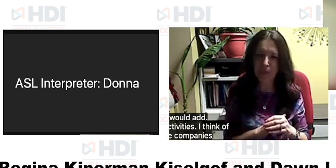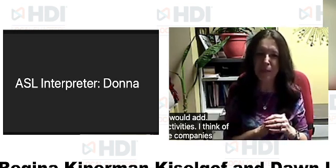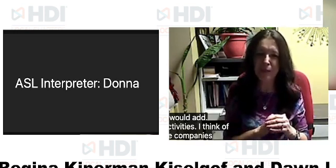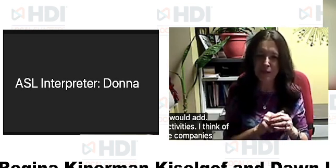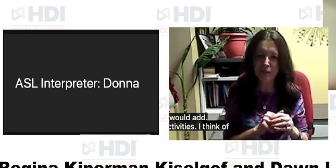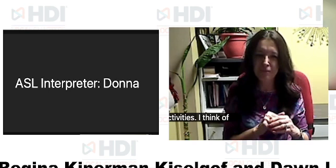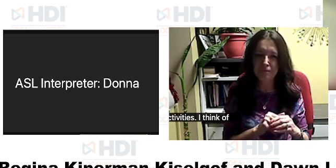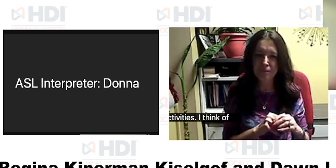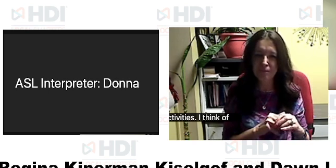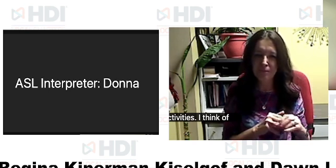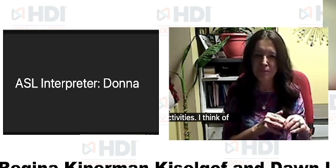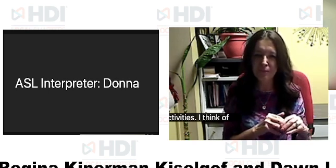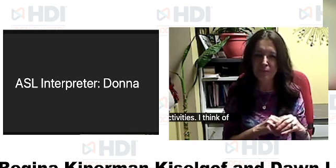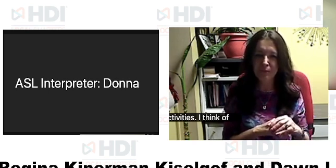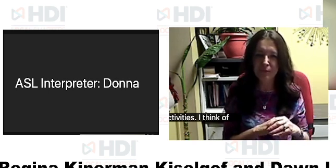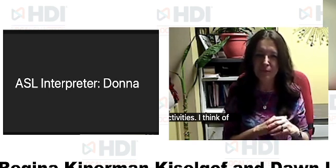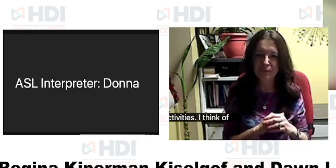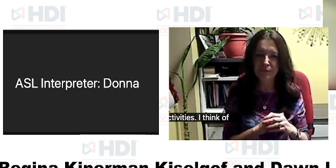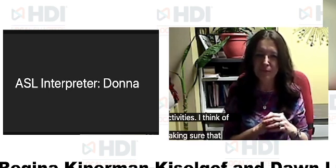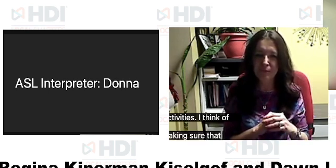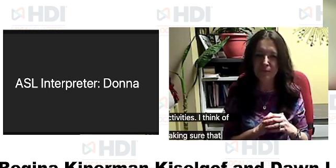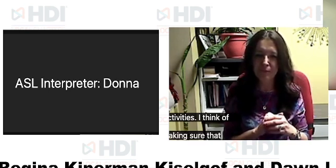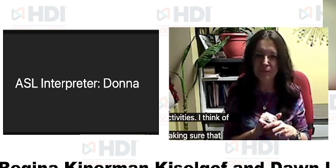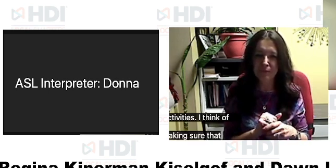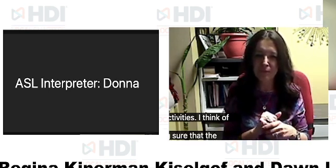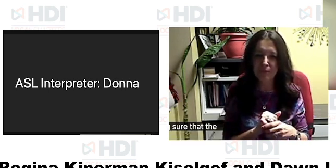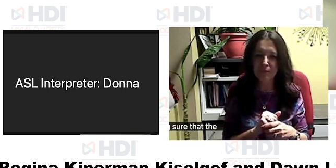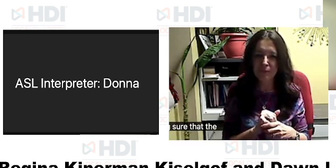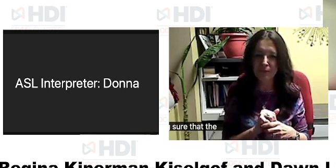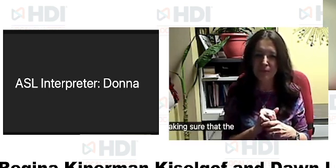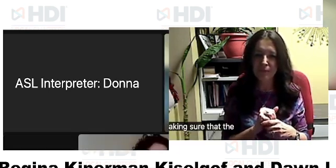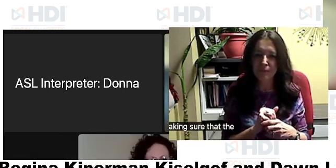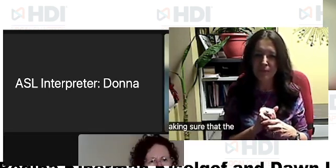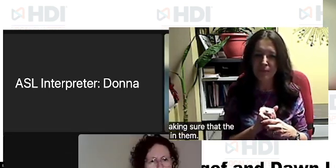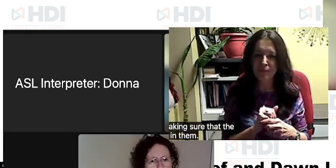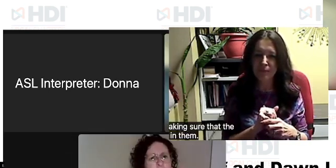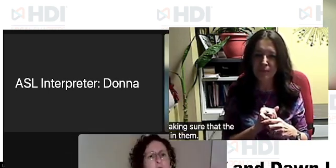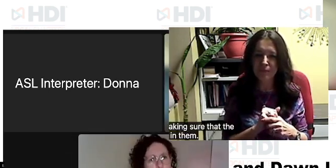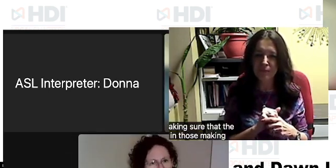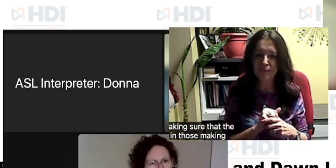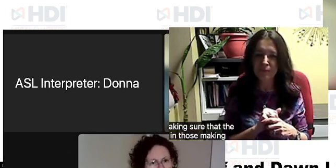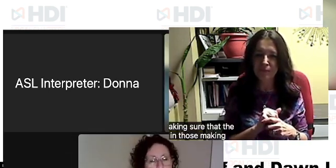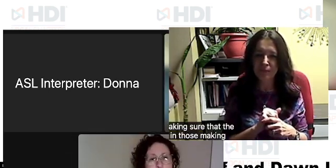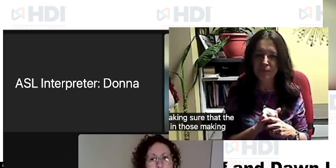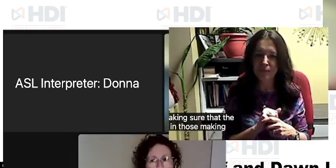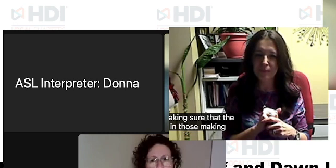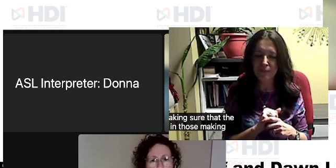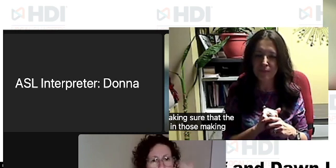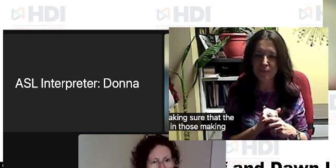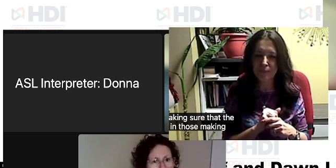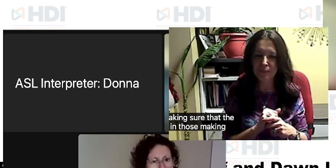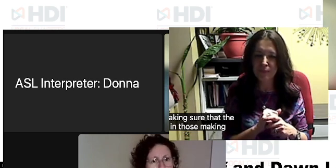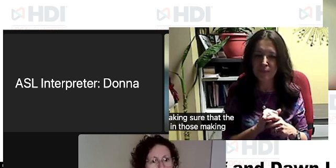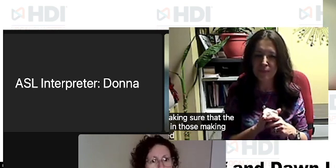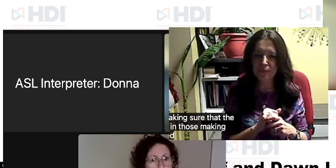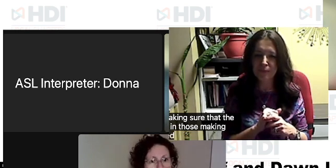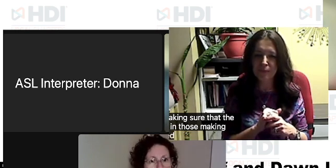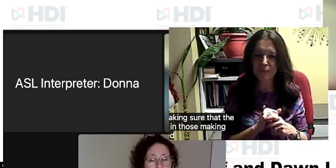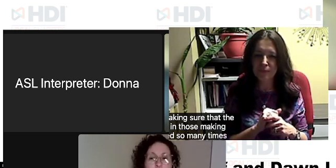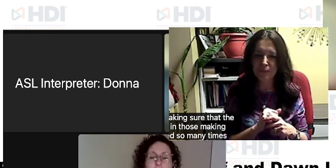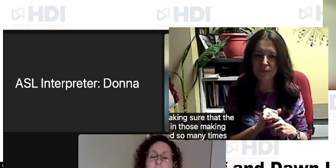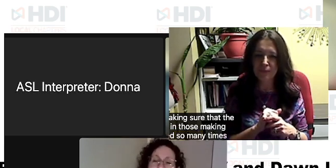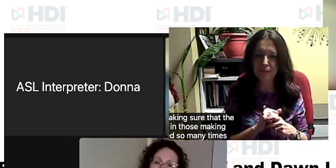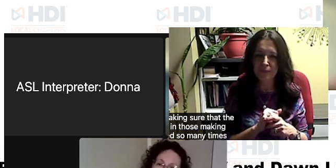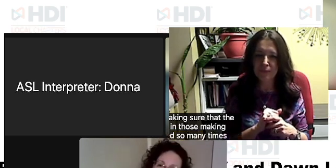have and making sure that the deaf individuals are included in those making sure accommodations are provided so many